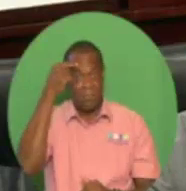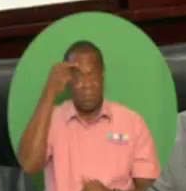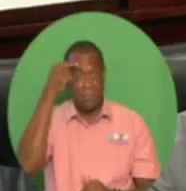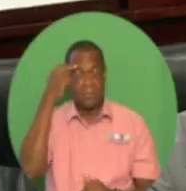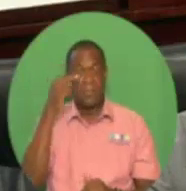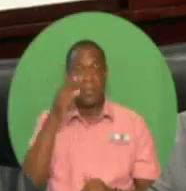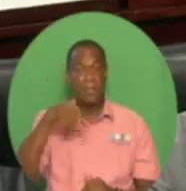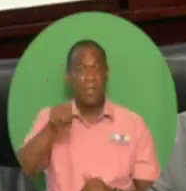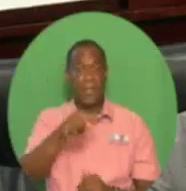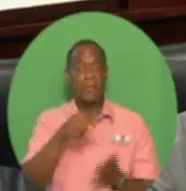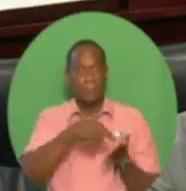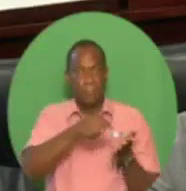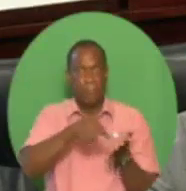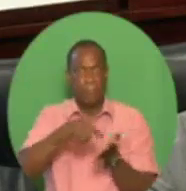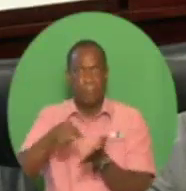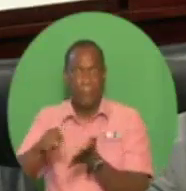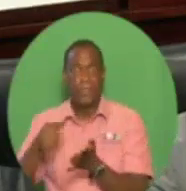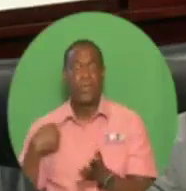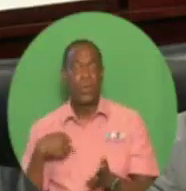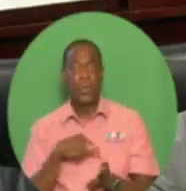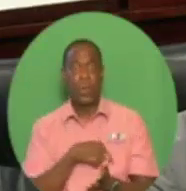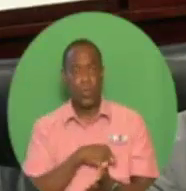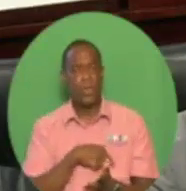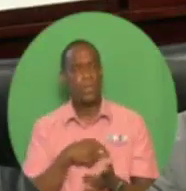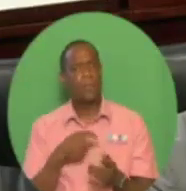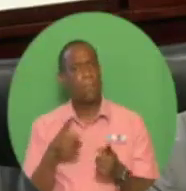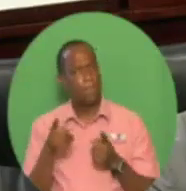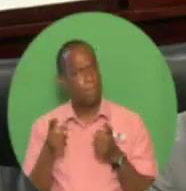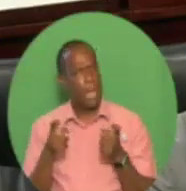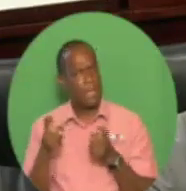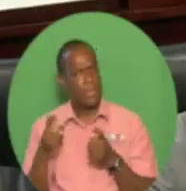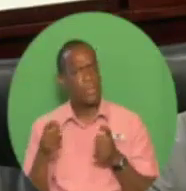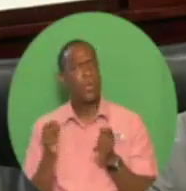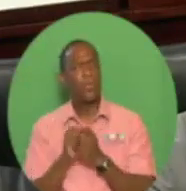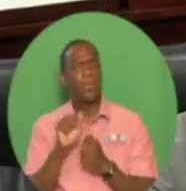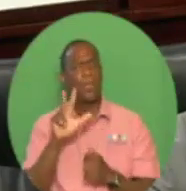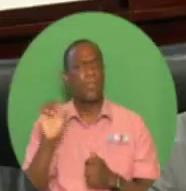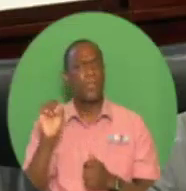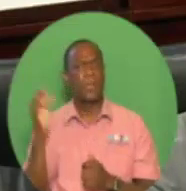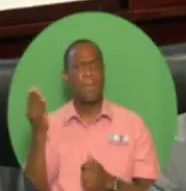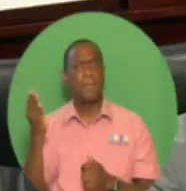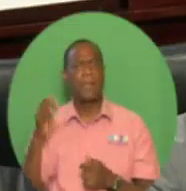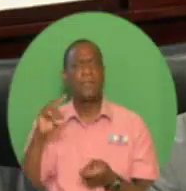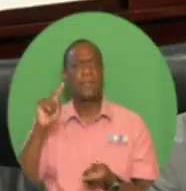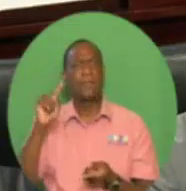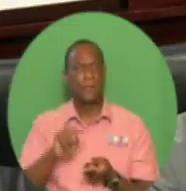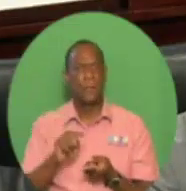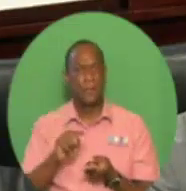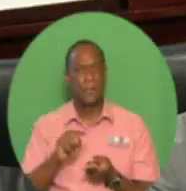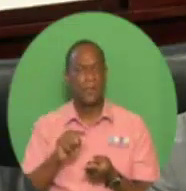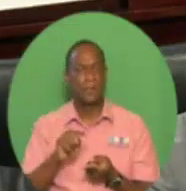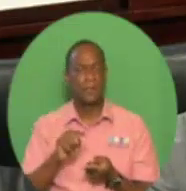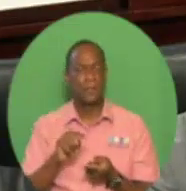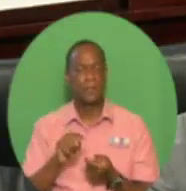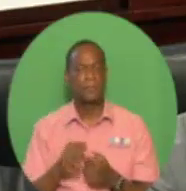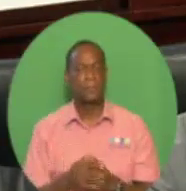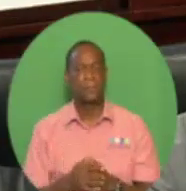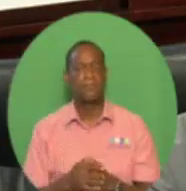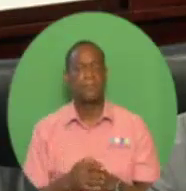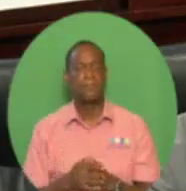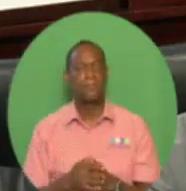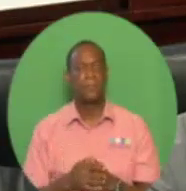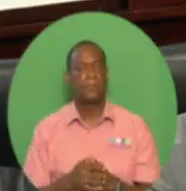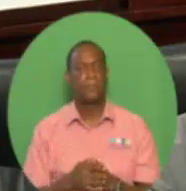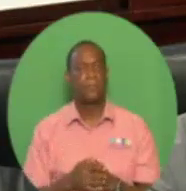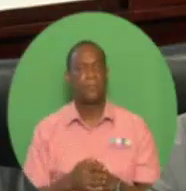By way of example, we now have over 95,000 senior citizens in receipt of a pension of